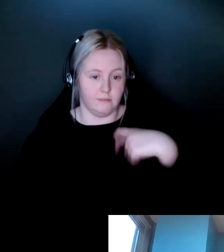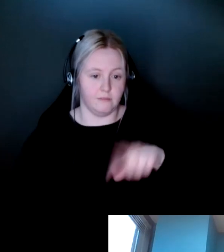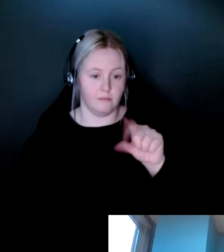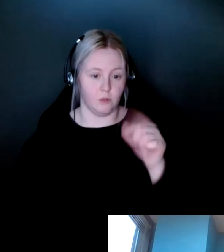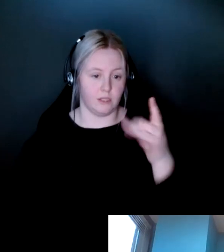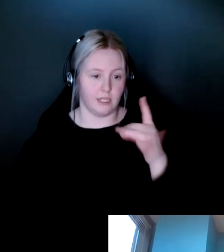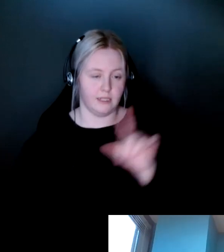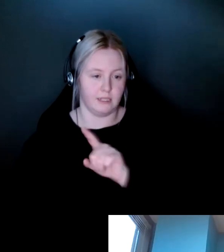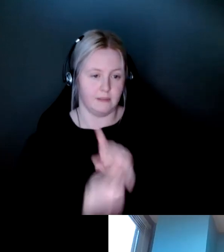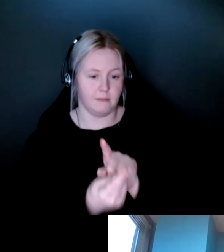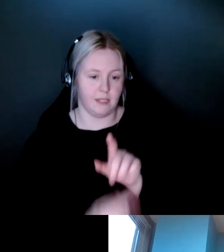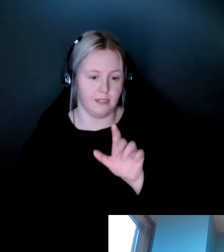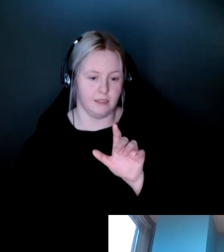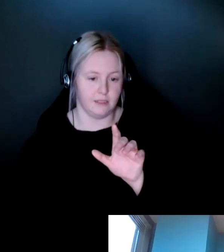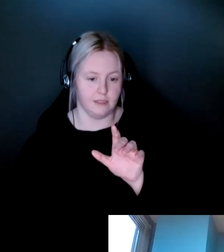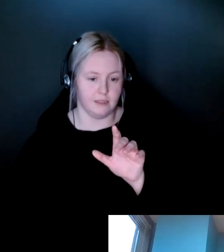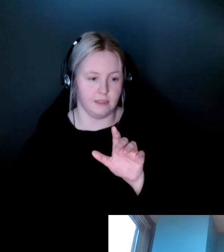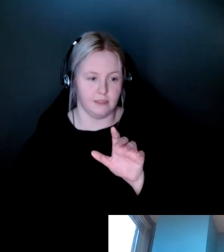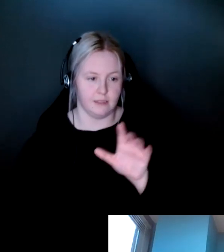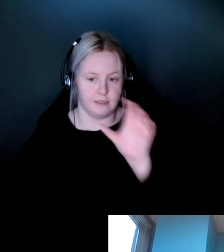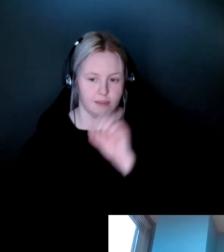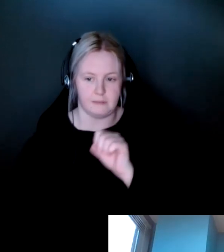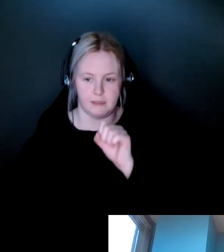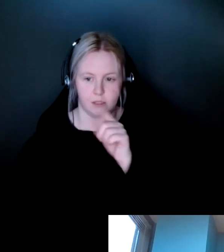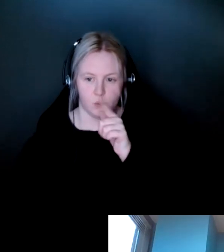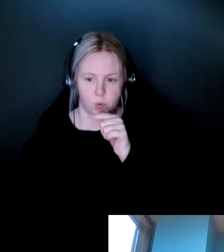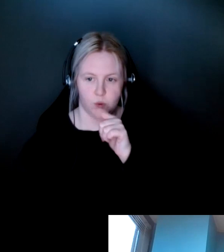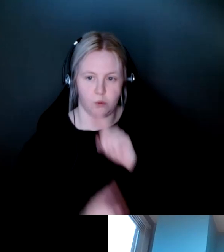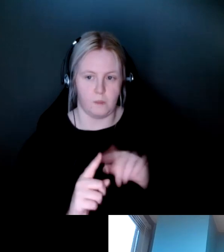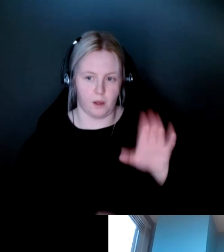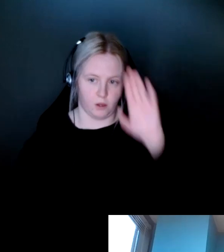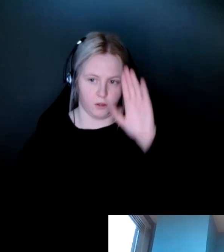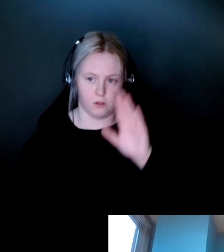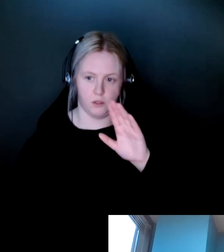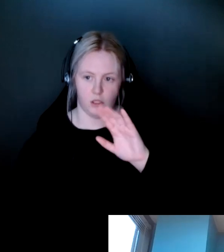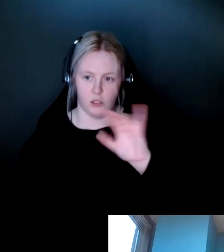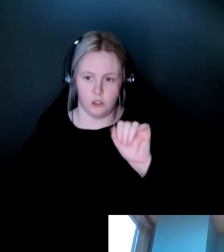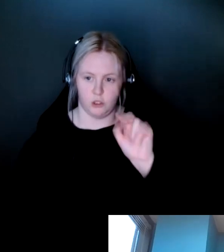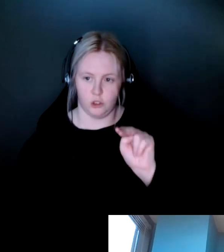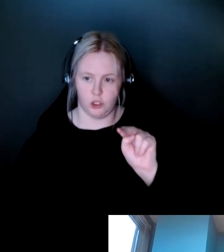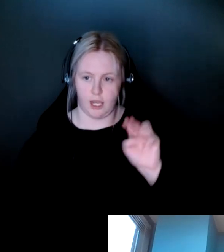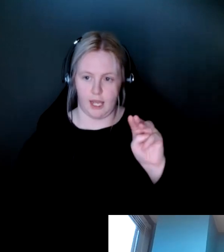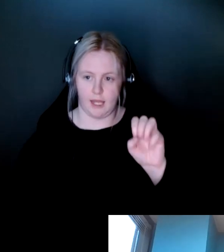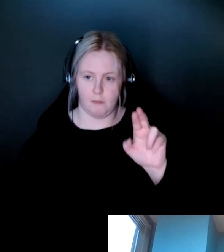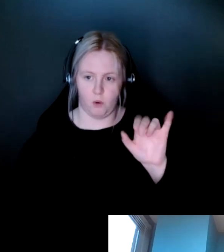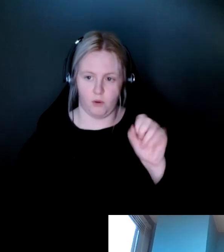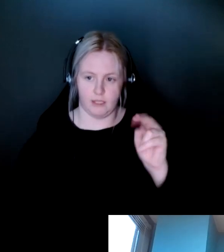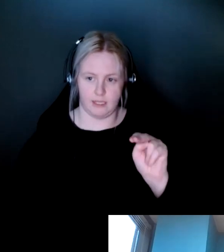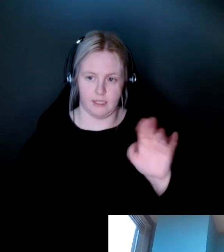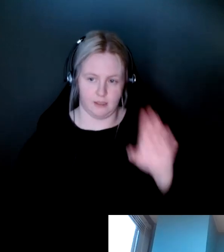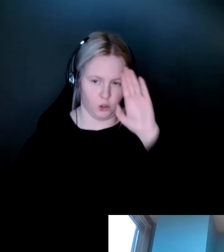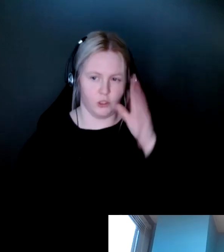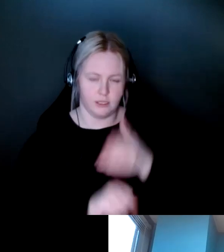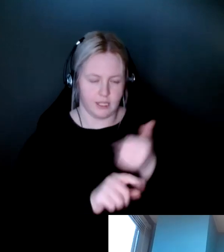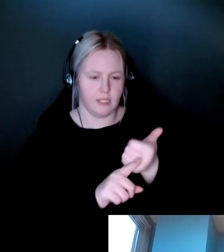Morrison there. She's the director of philanthropy at FBC and her, her son actually has the same condition that I do. So she convinced me to join